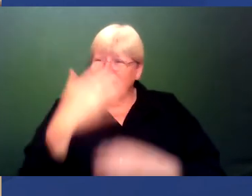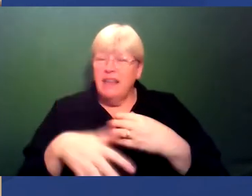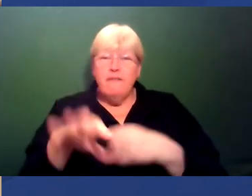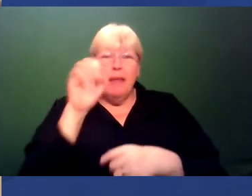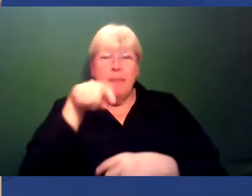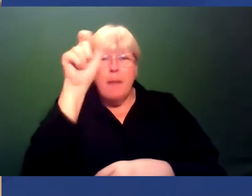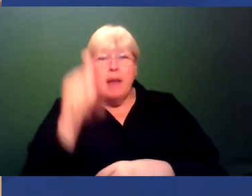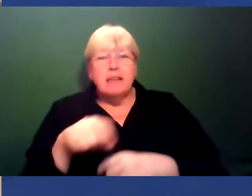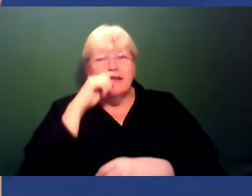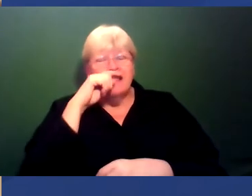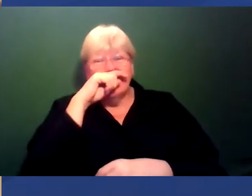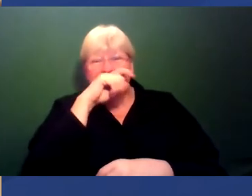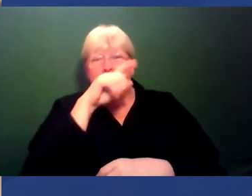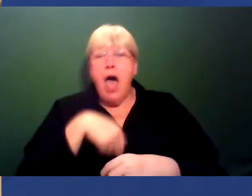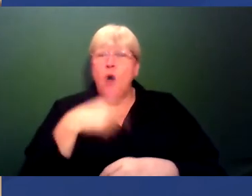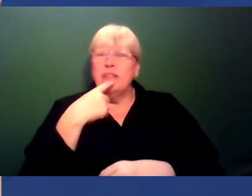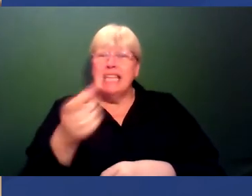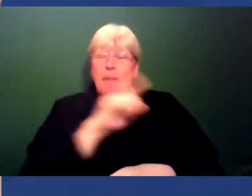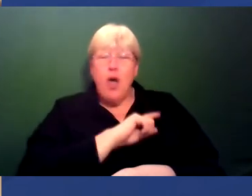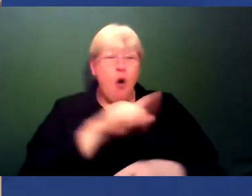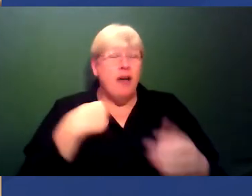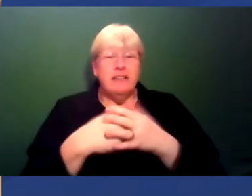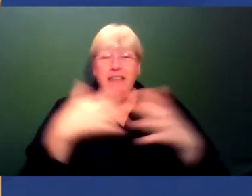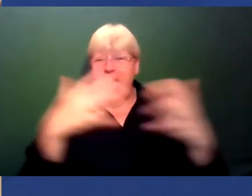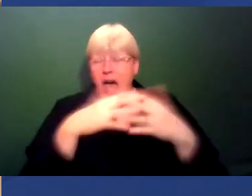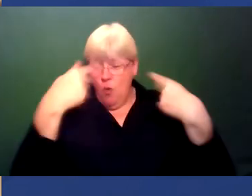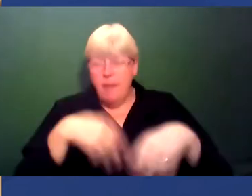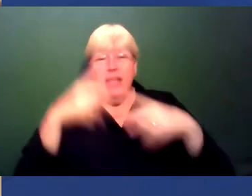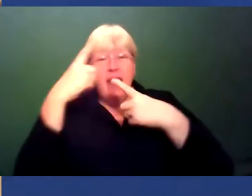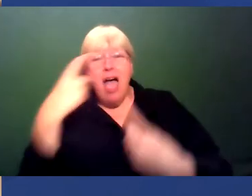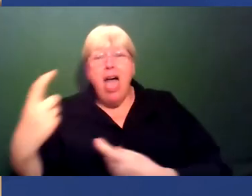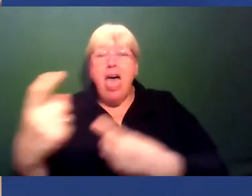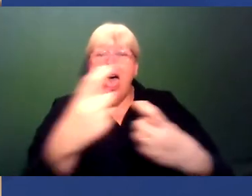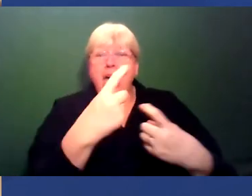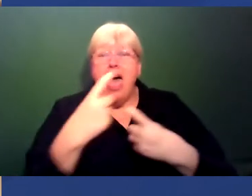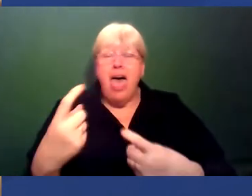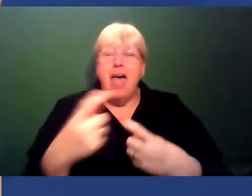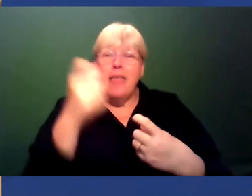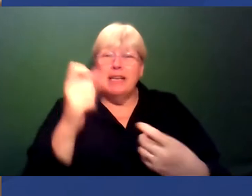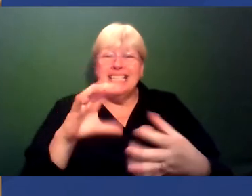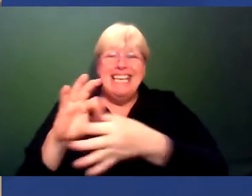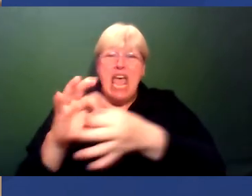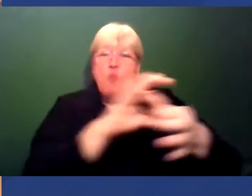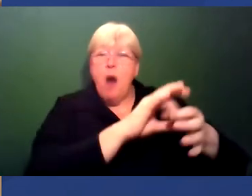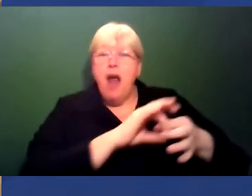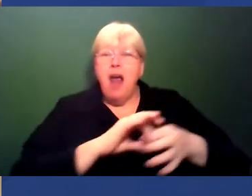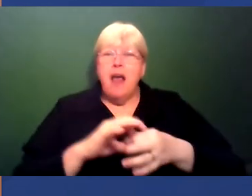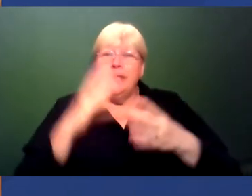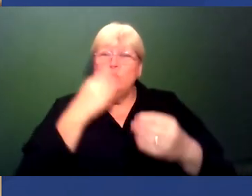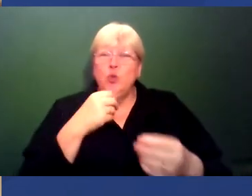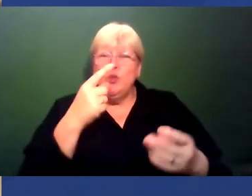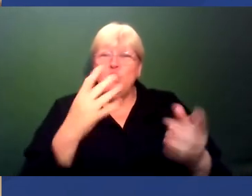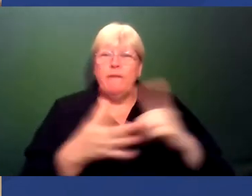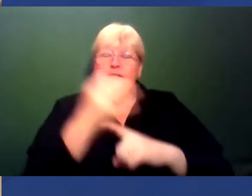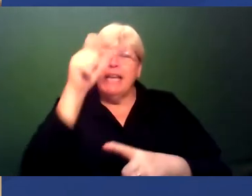suggest it's because the way in which we've gone and looked for the people to give the lectures, the networks which have been utilised to go